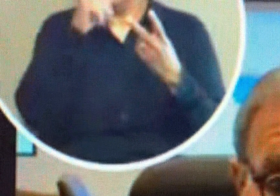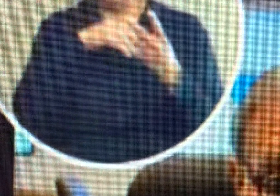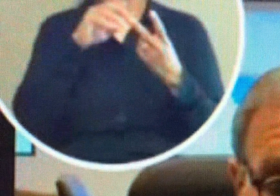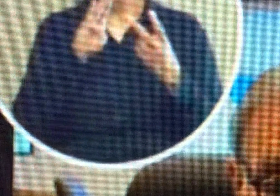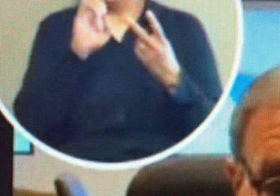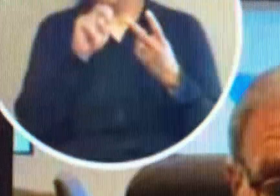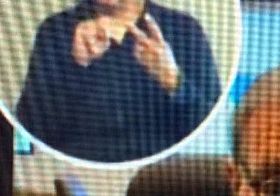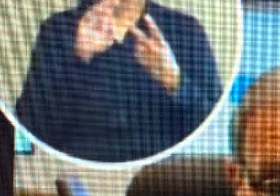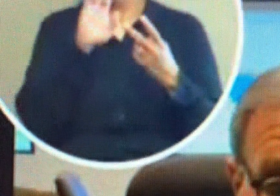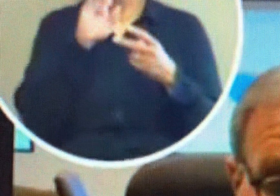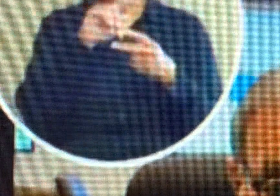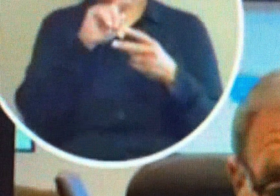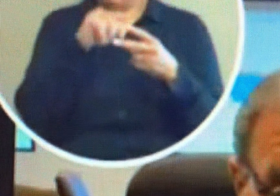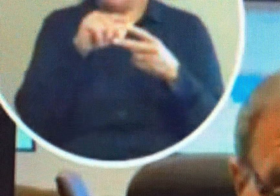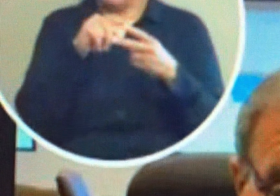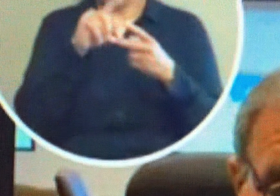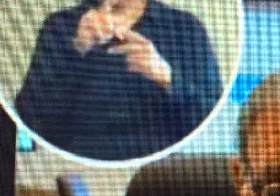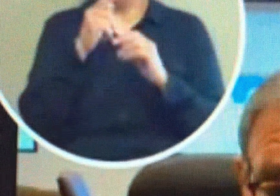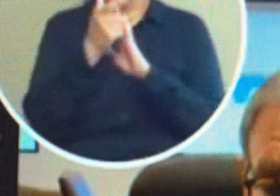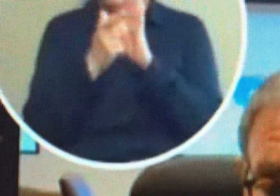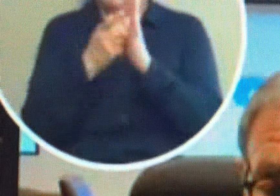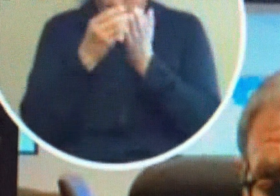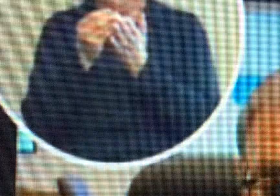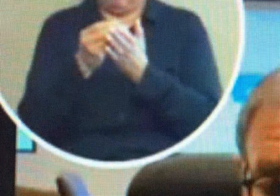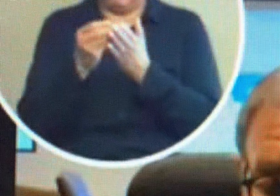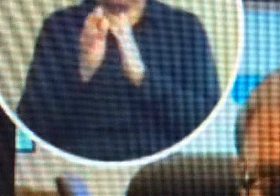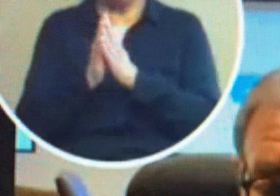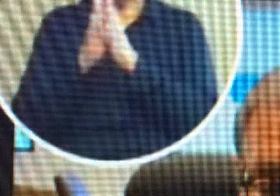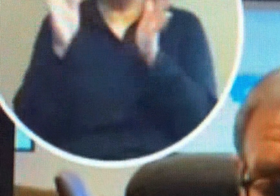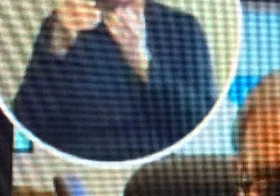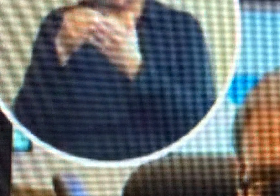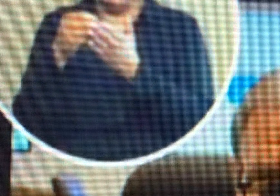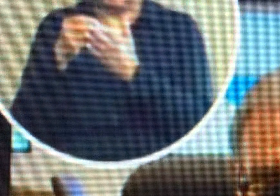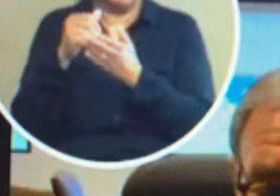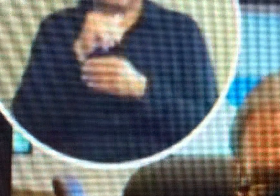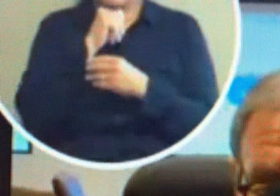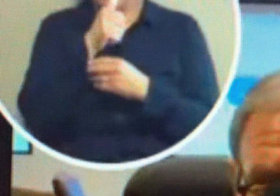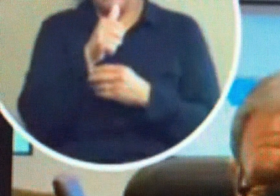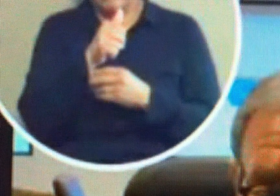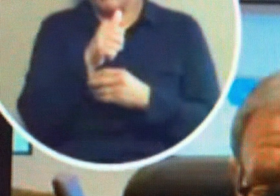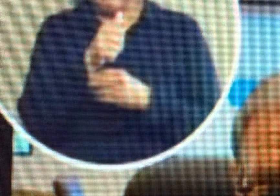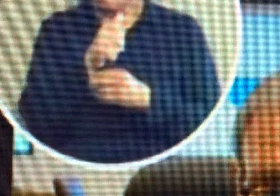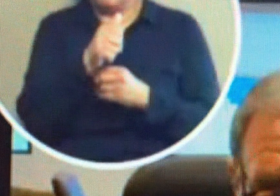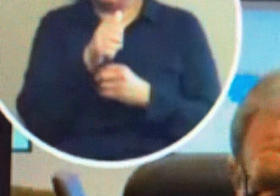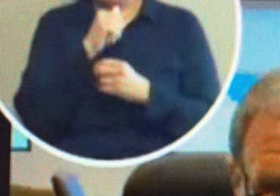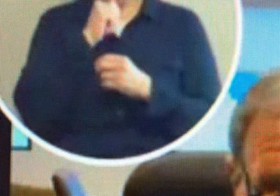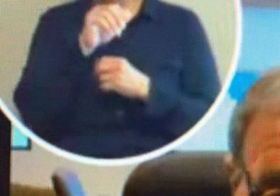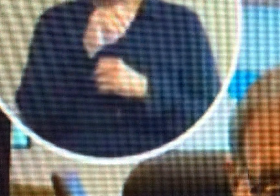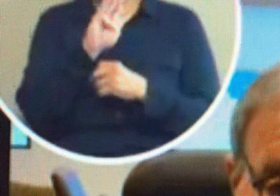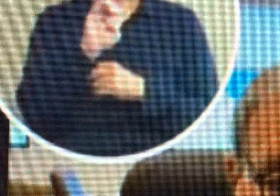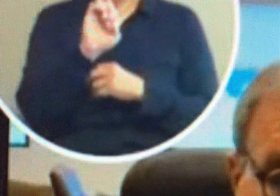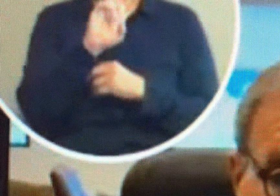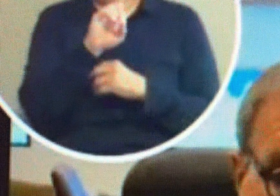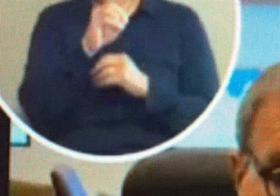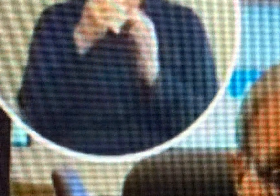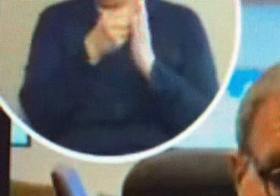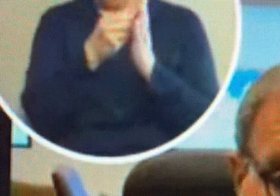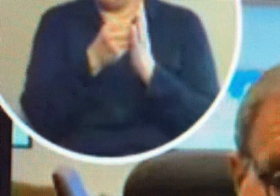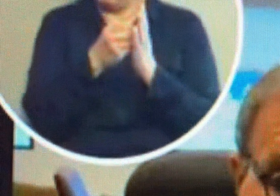That litigation expense has come out of our general budget, not out of any bond funds.